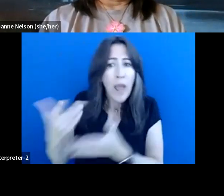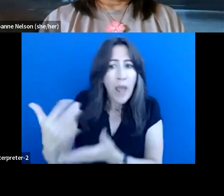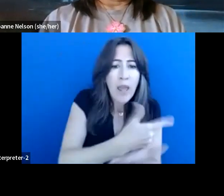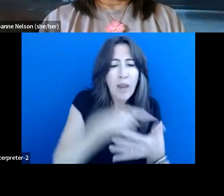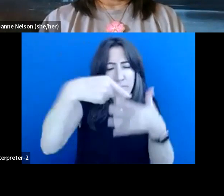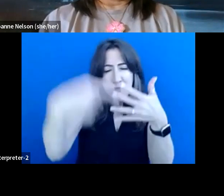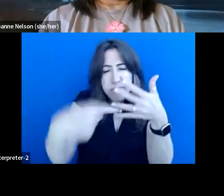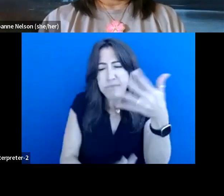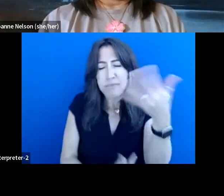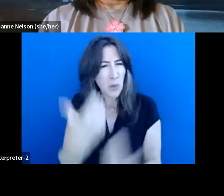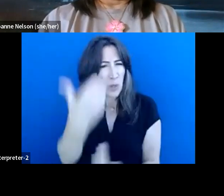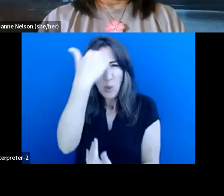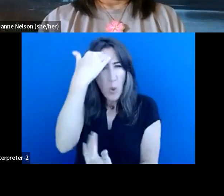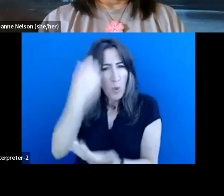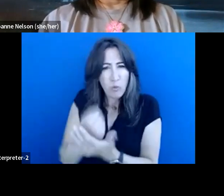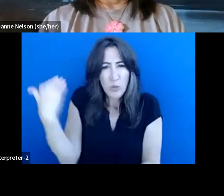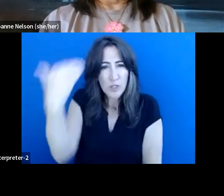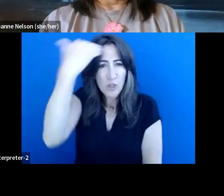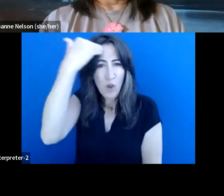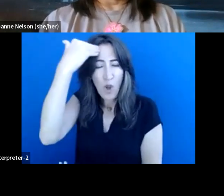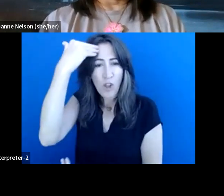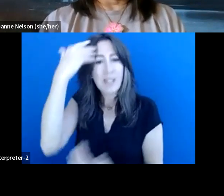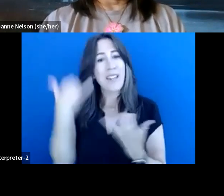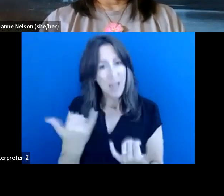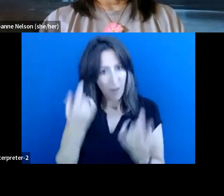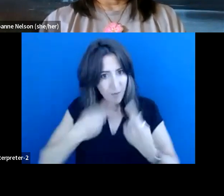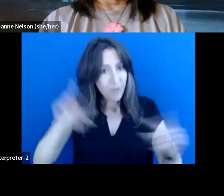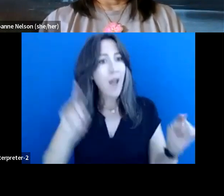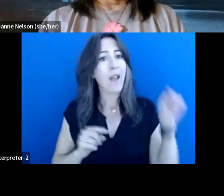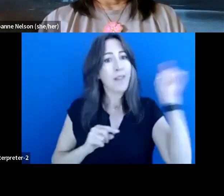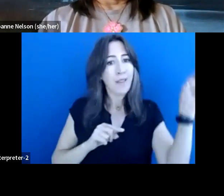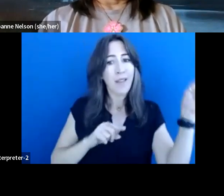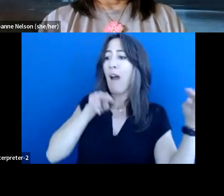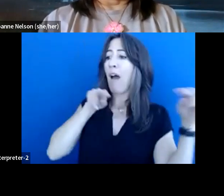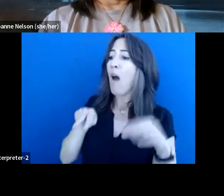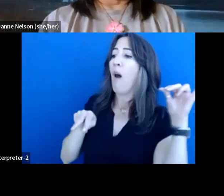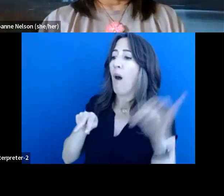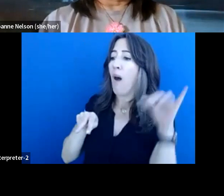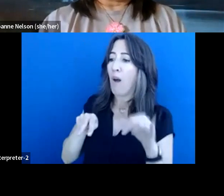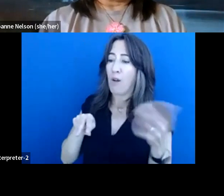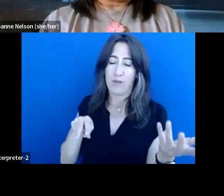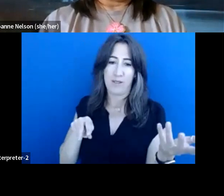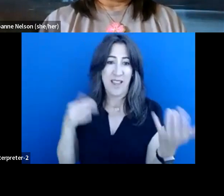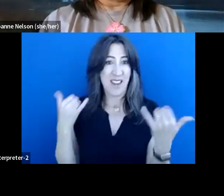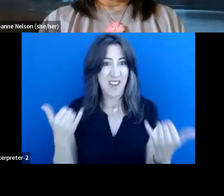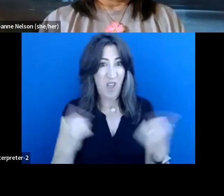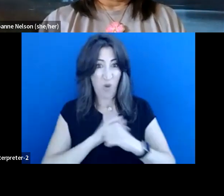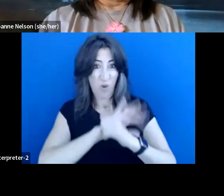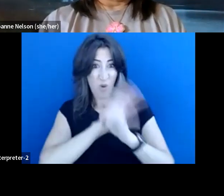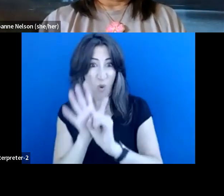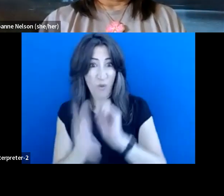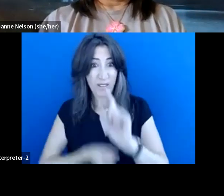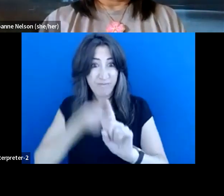So all of these components, I think it's a very interesting time now with COVID coming, that people are really looking at the climate crisis